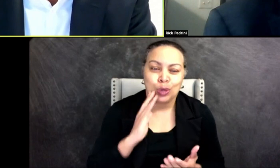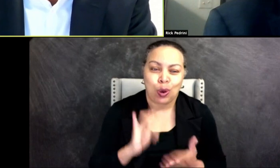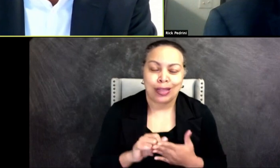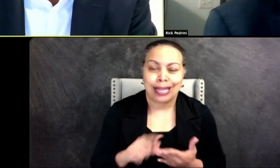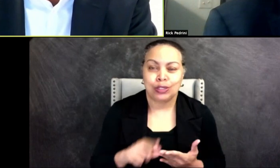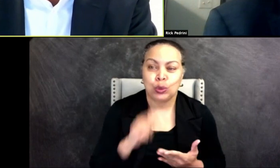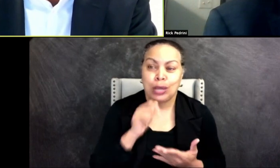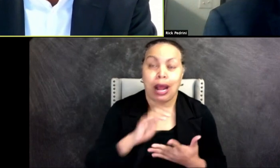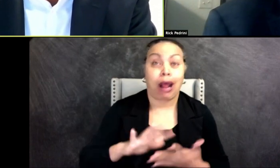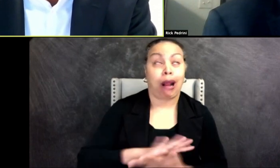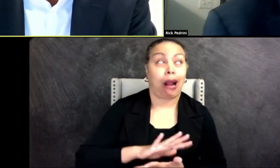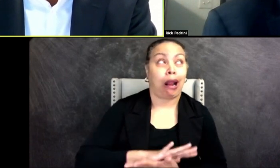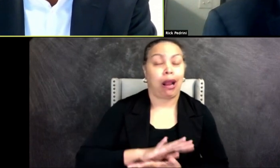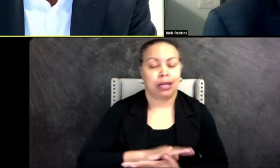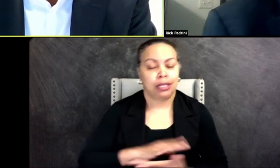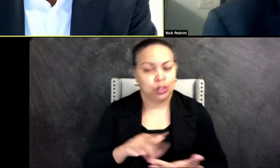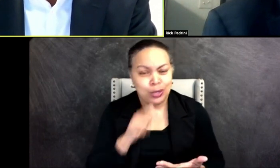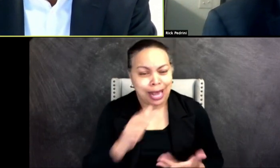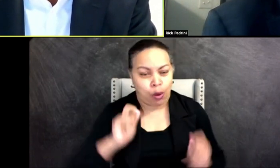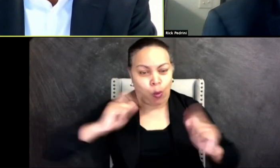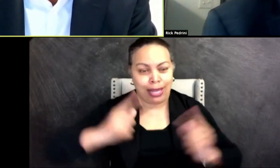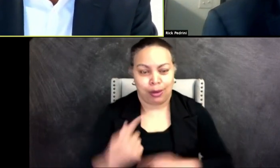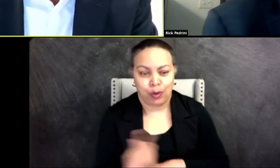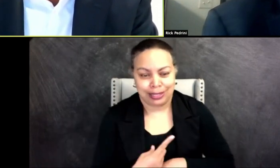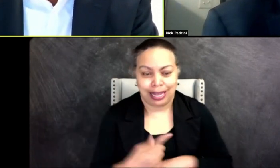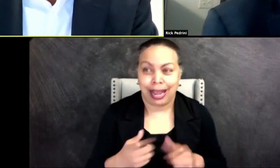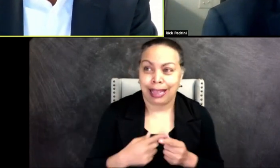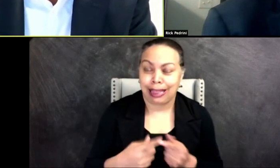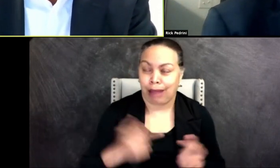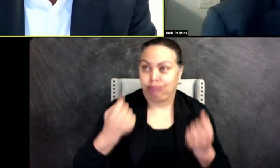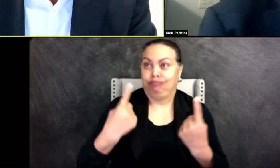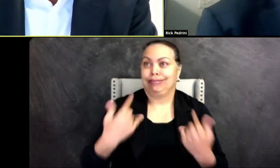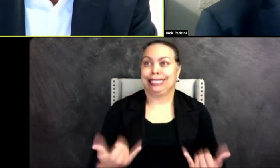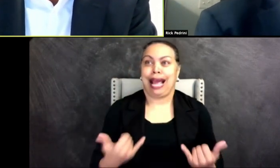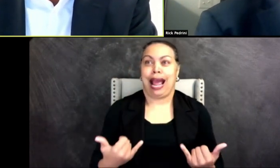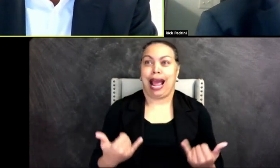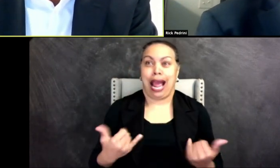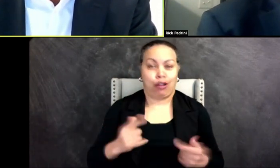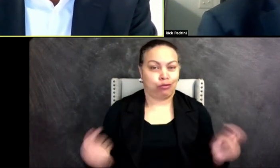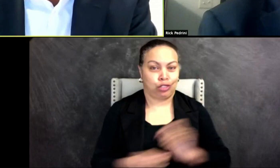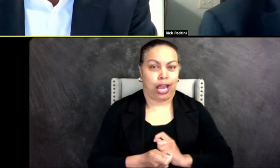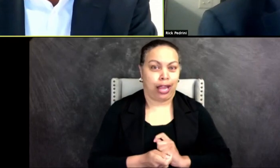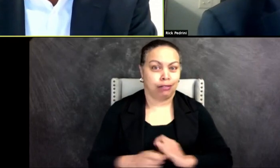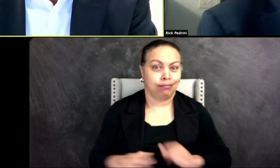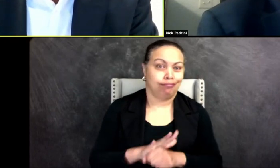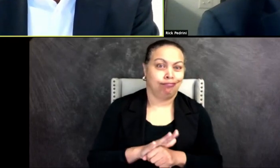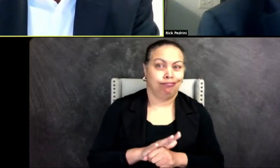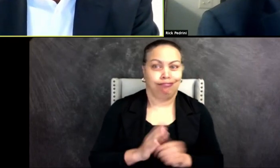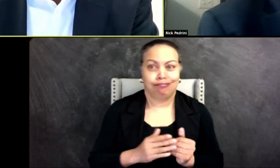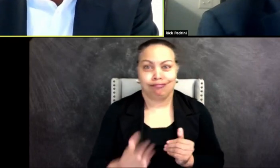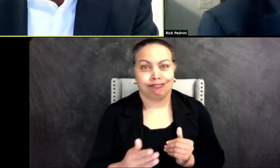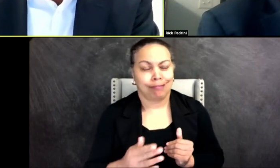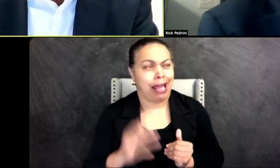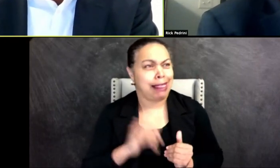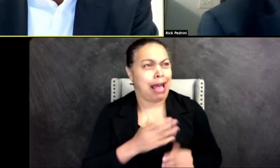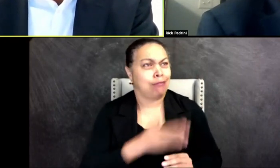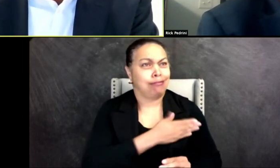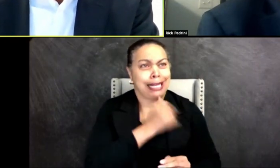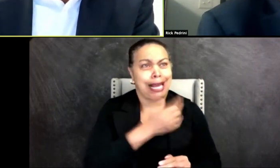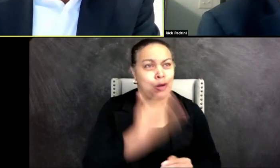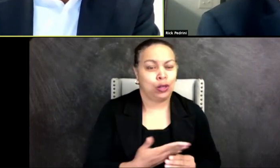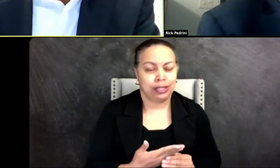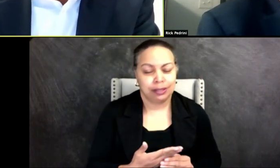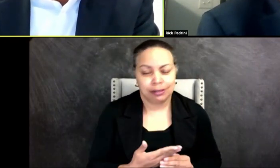wake up one day and had an epiphany, and then you realize that that wasn't good. The town of